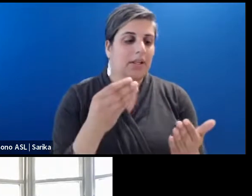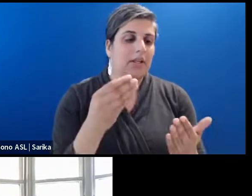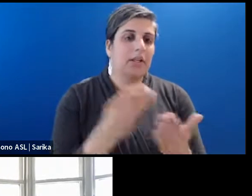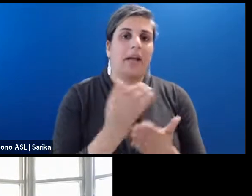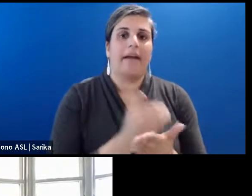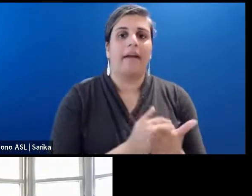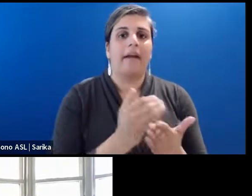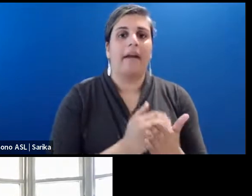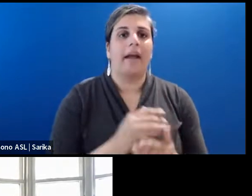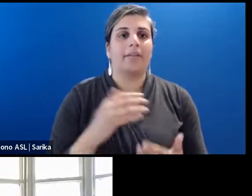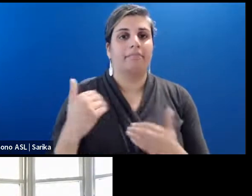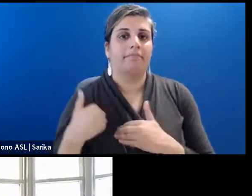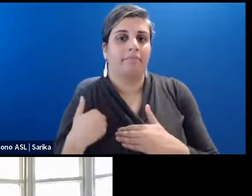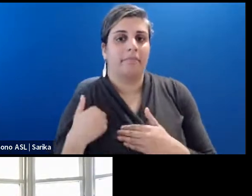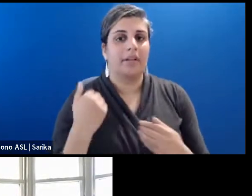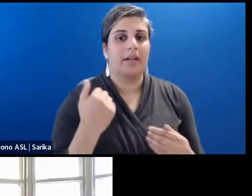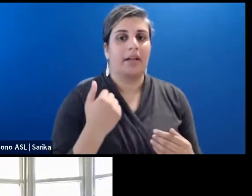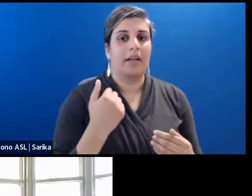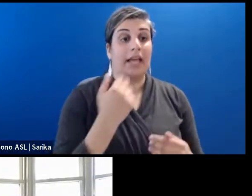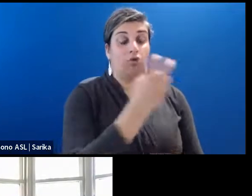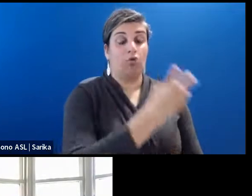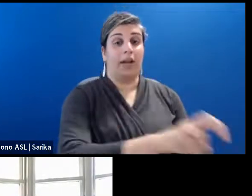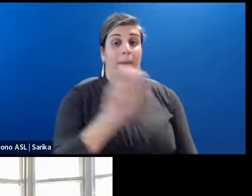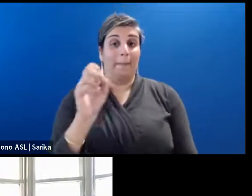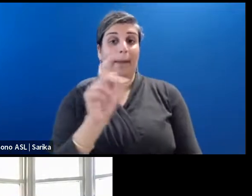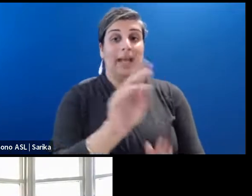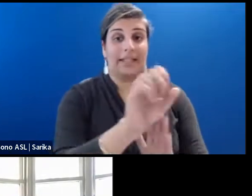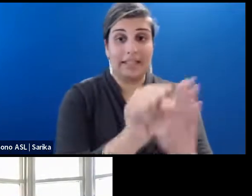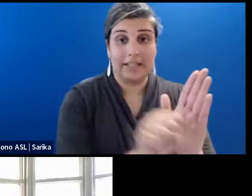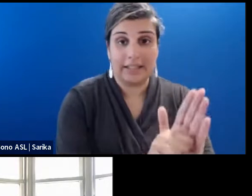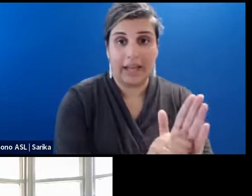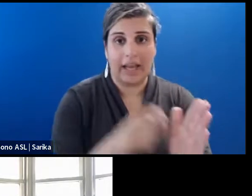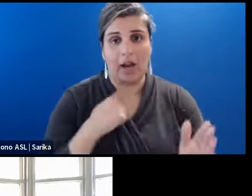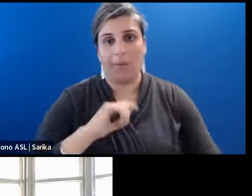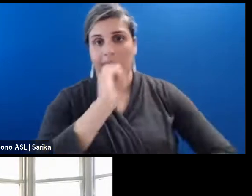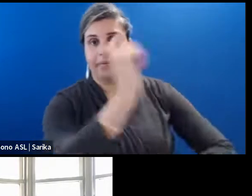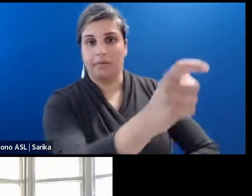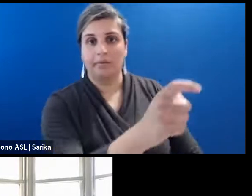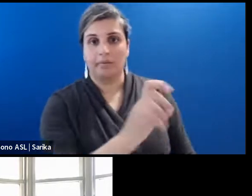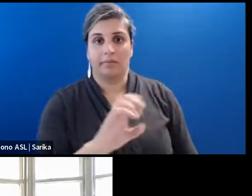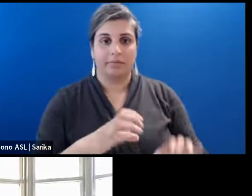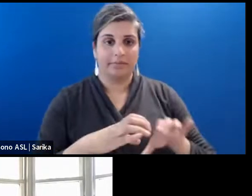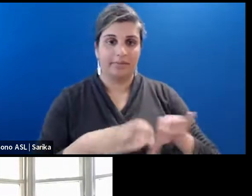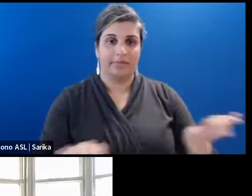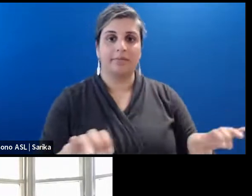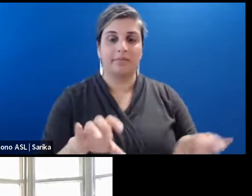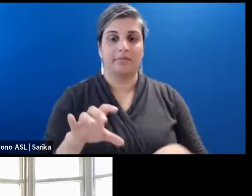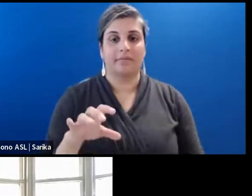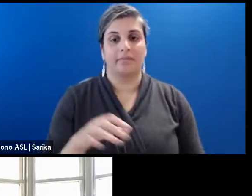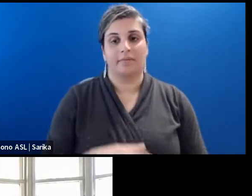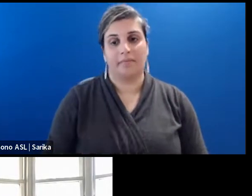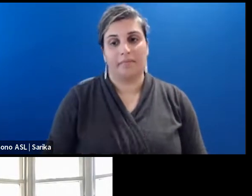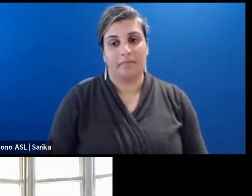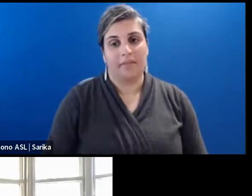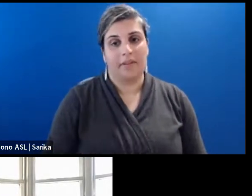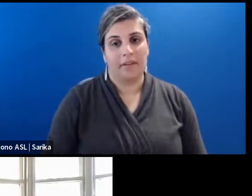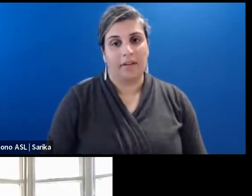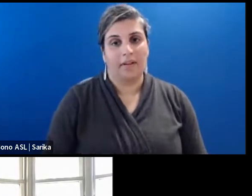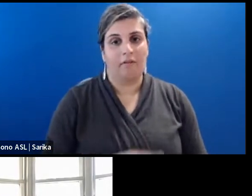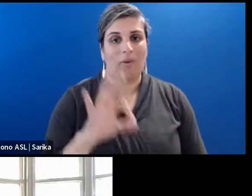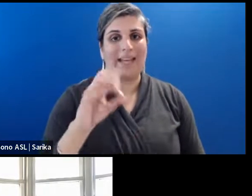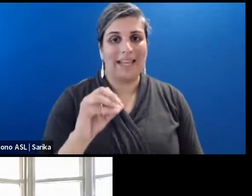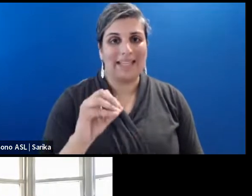can opt to transfer it back to the state. And we will issue you a check for 90 cents of the face value,